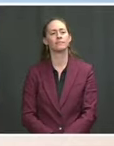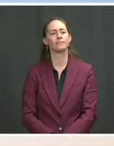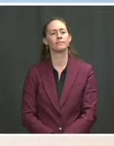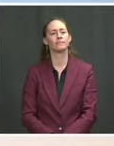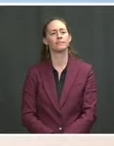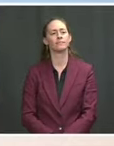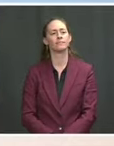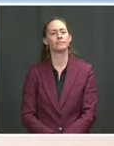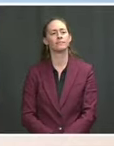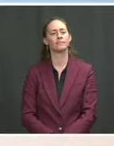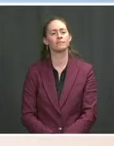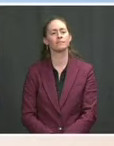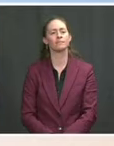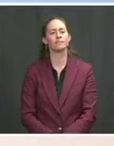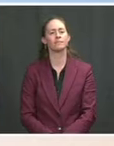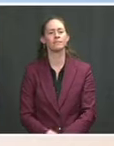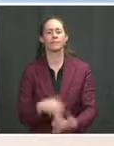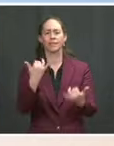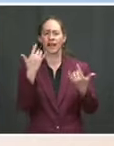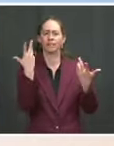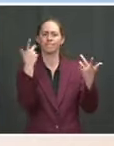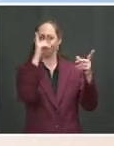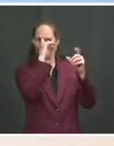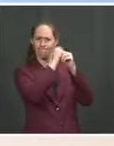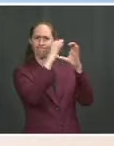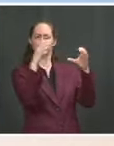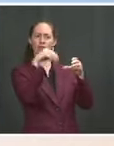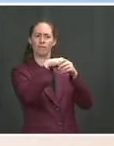been worse if the hackers had gotten into the operational system?